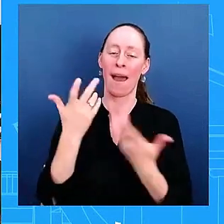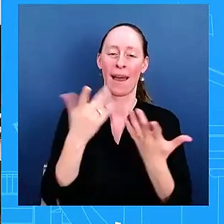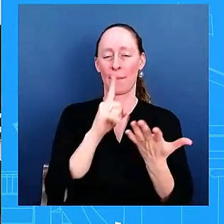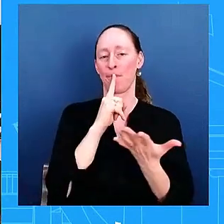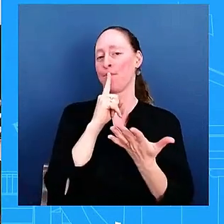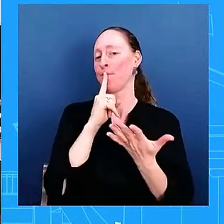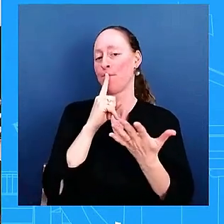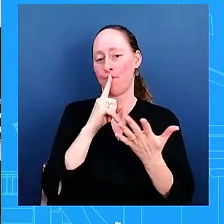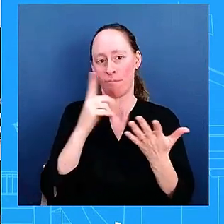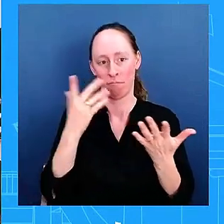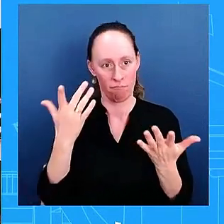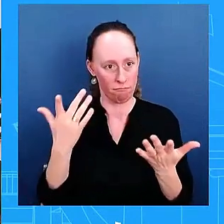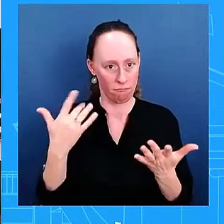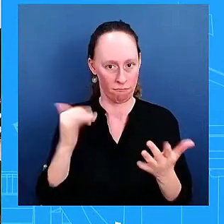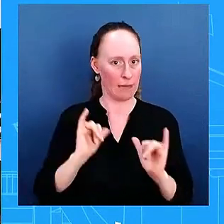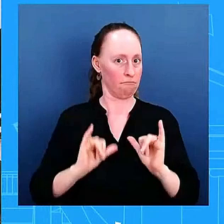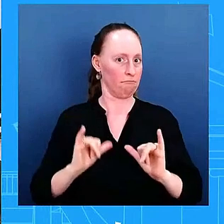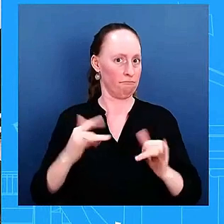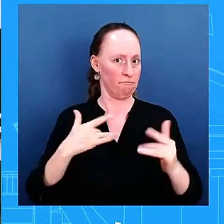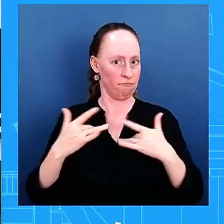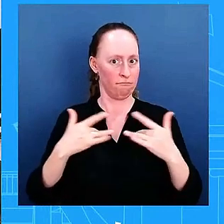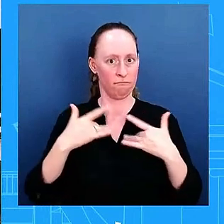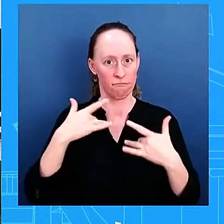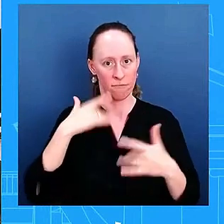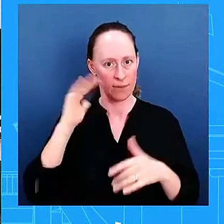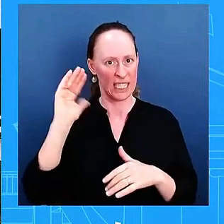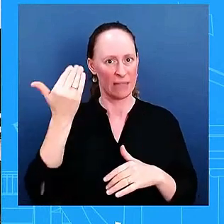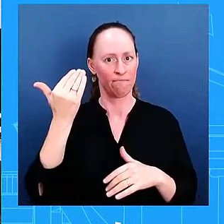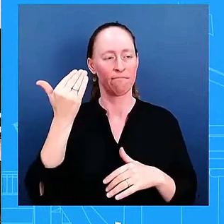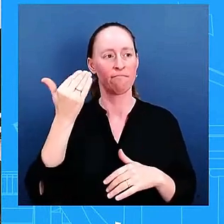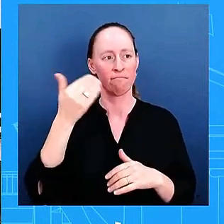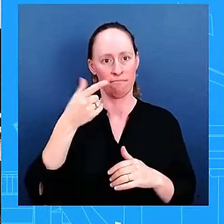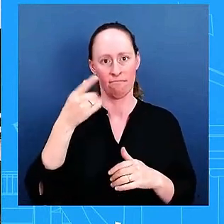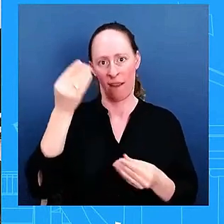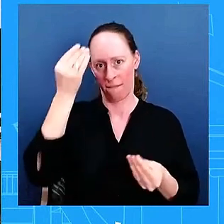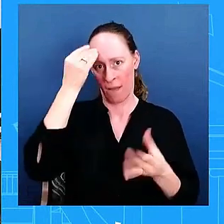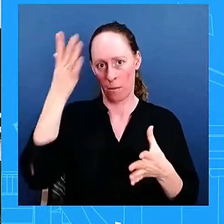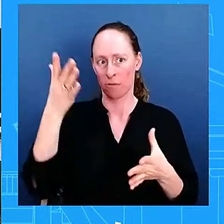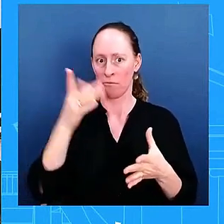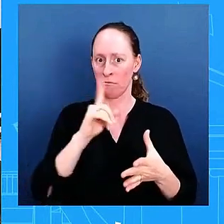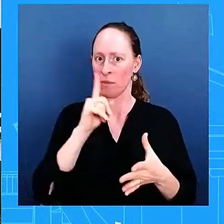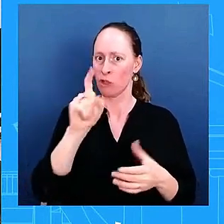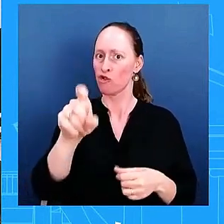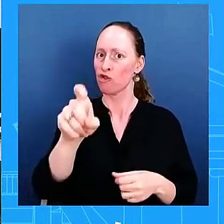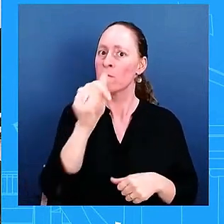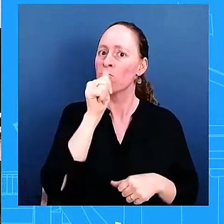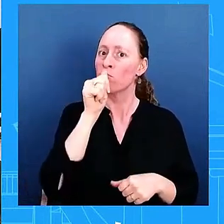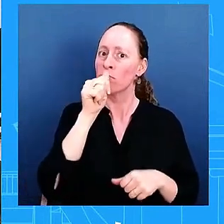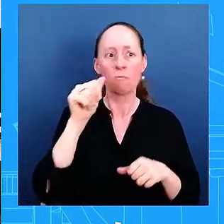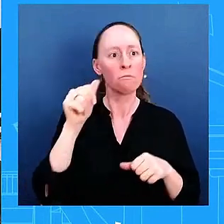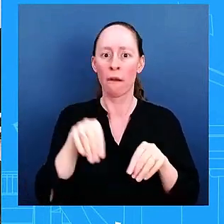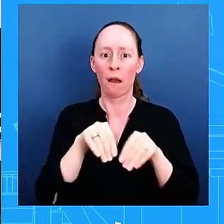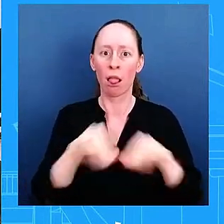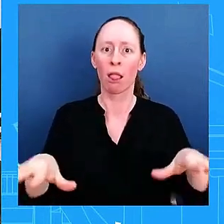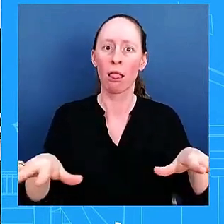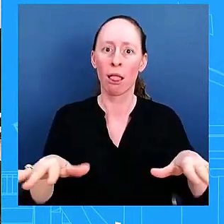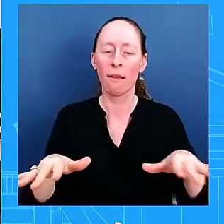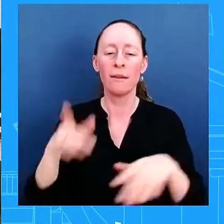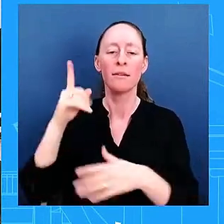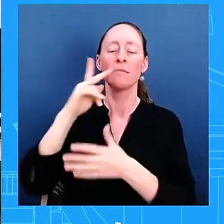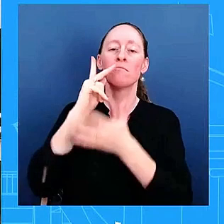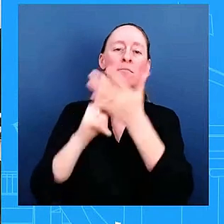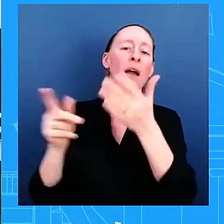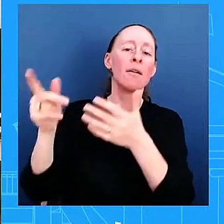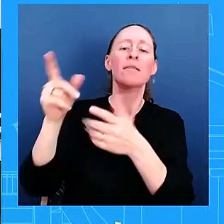week private correspondence between the secretaries of state and uh pentagon uh the to israel this air national